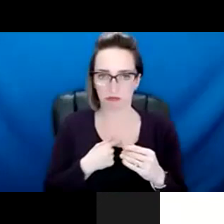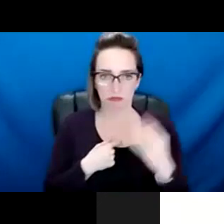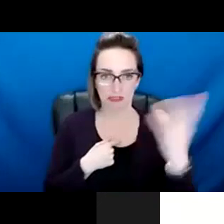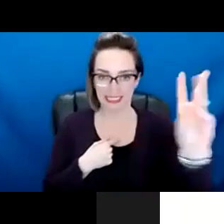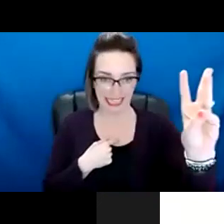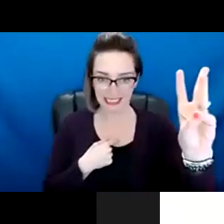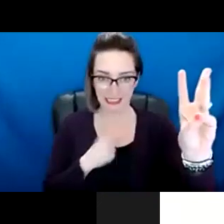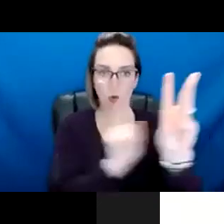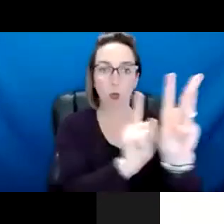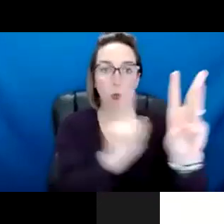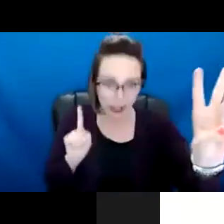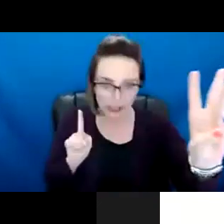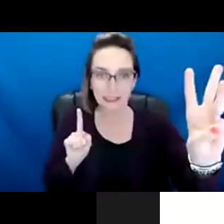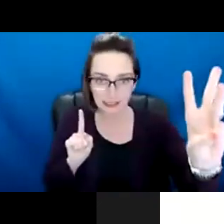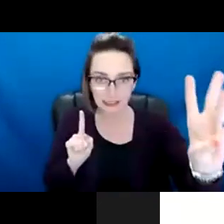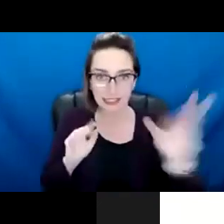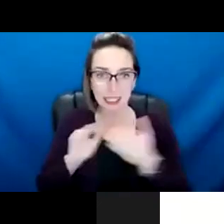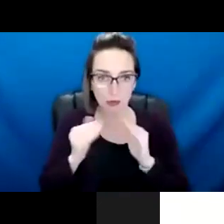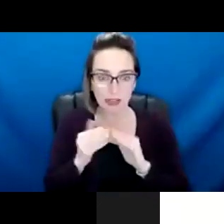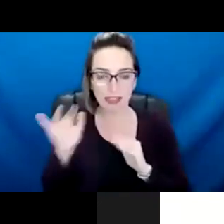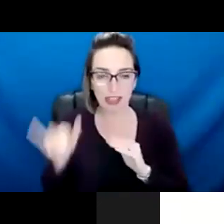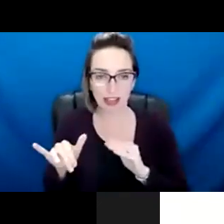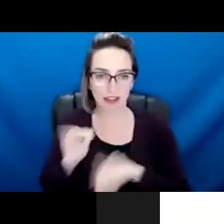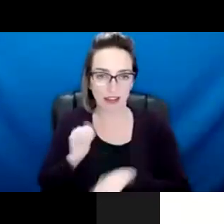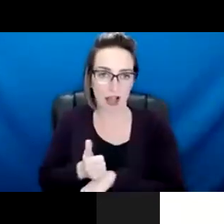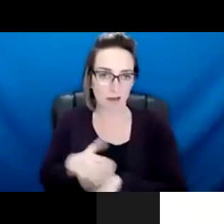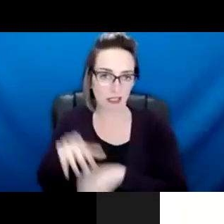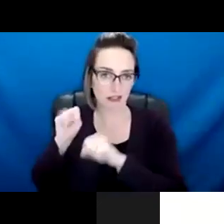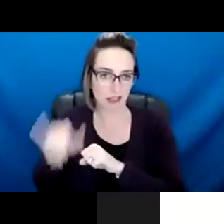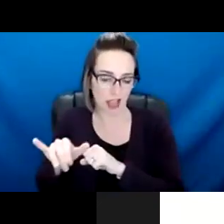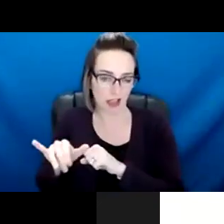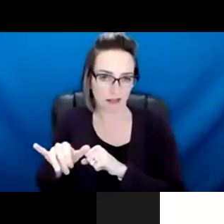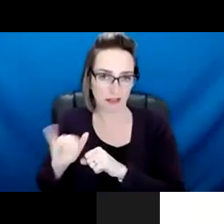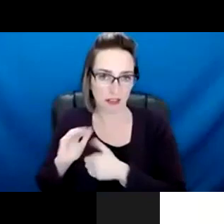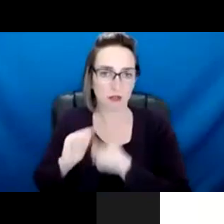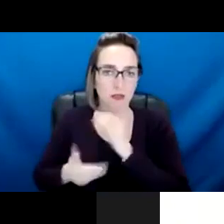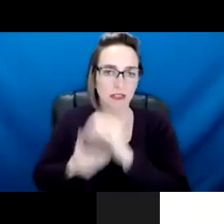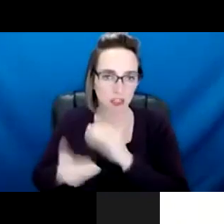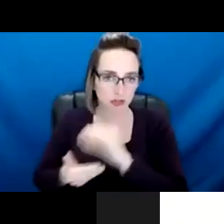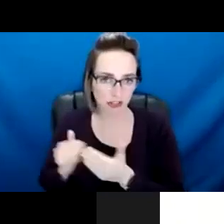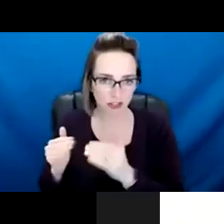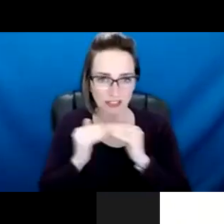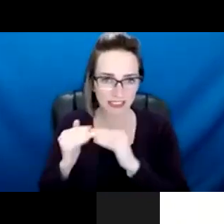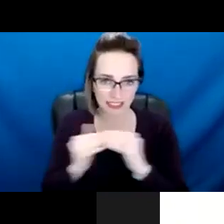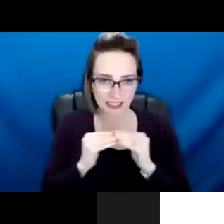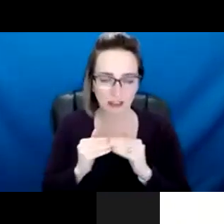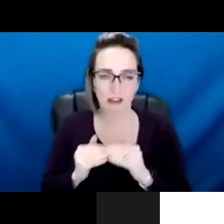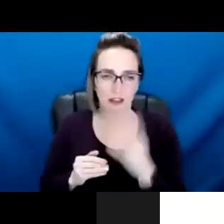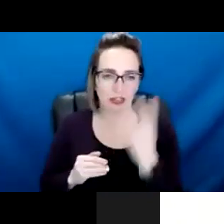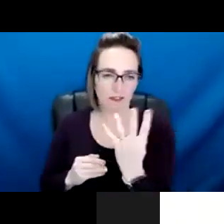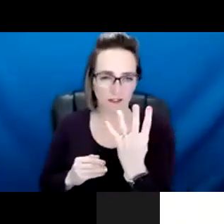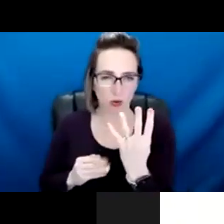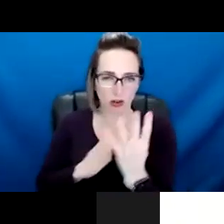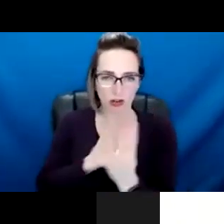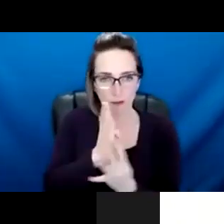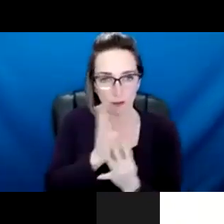really, um, embraced, um, the procedural justice model, which, um, uh, there's four core components, uh,